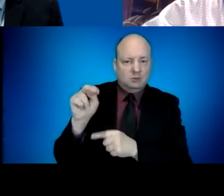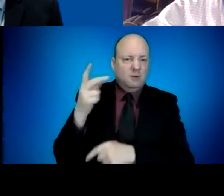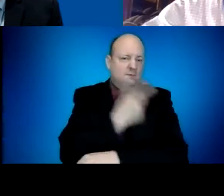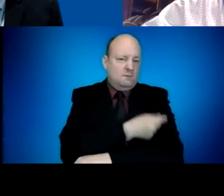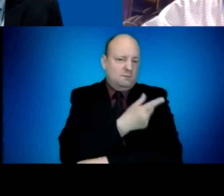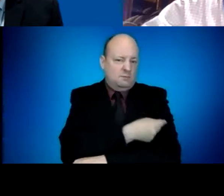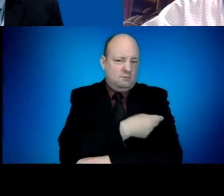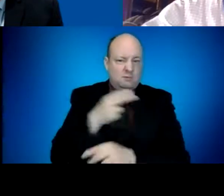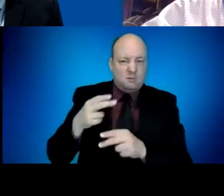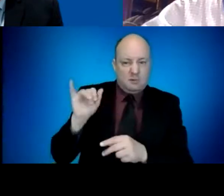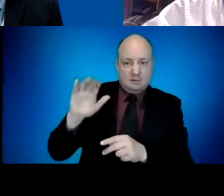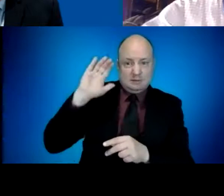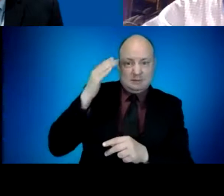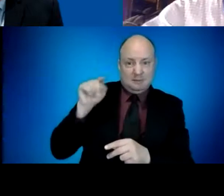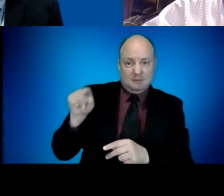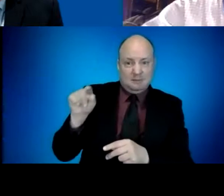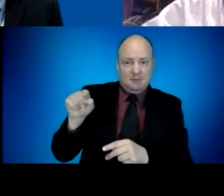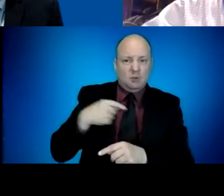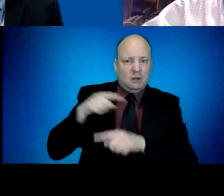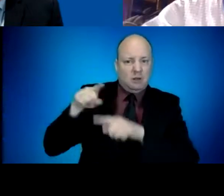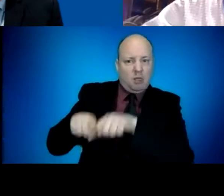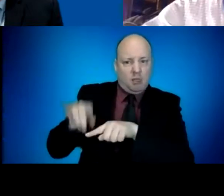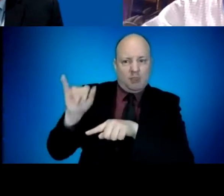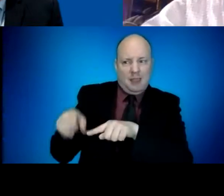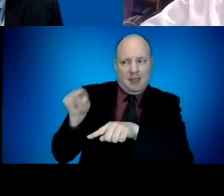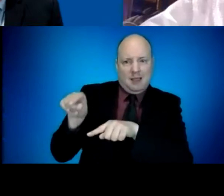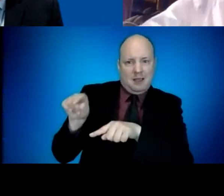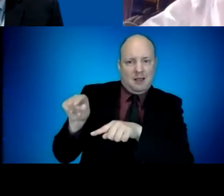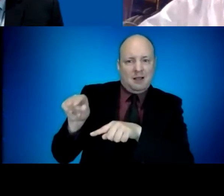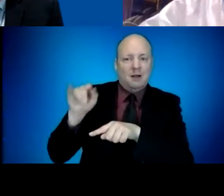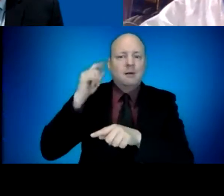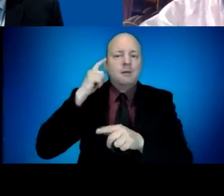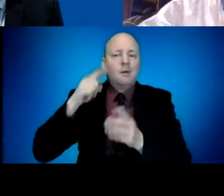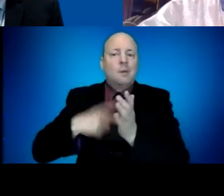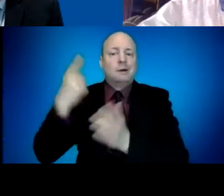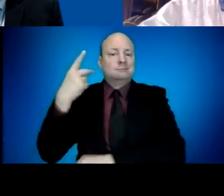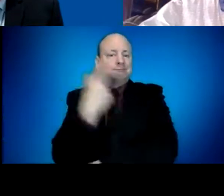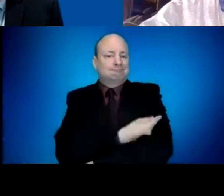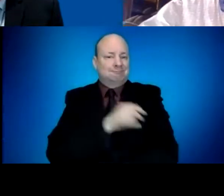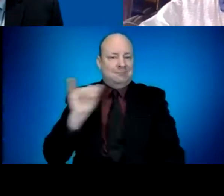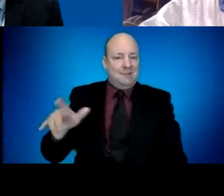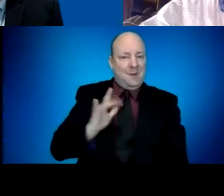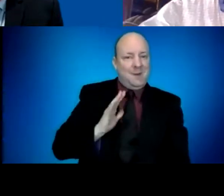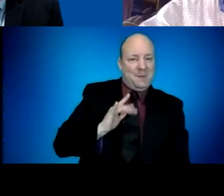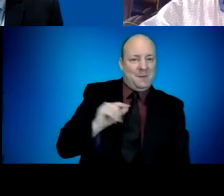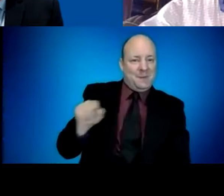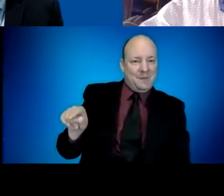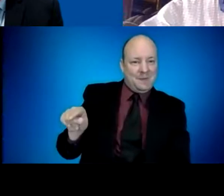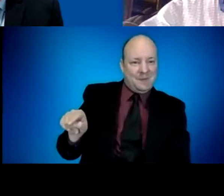Johnson, since it's just one shot and that equals one one vaccination to move those numbers up